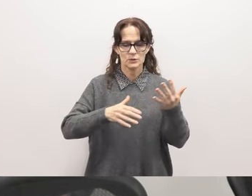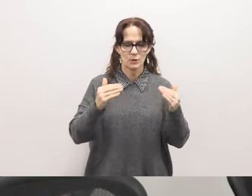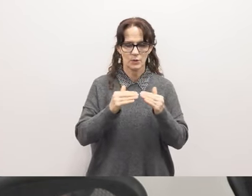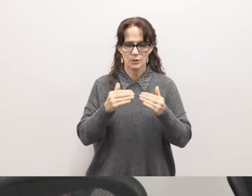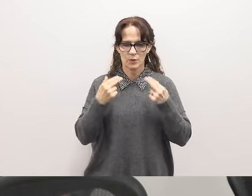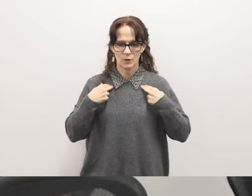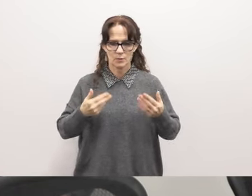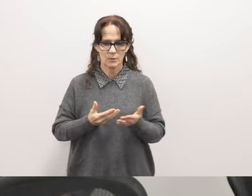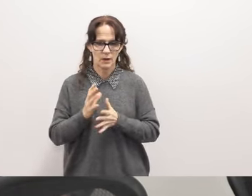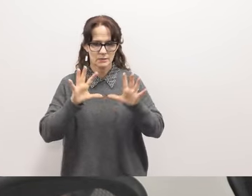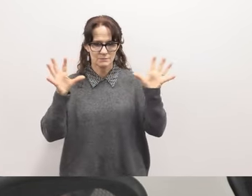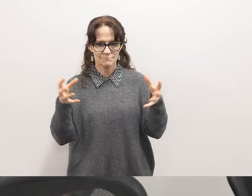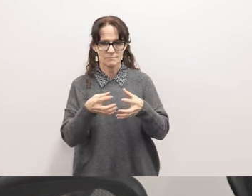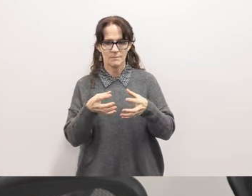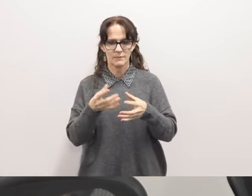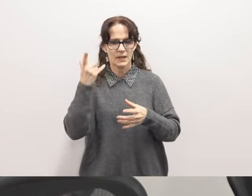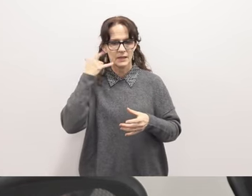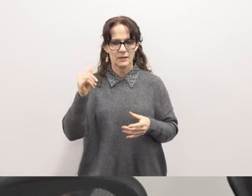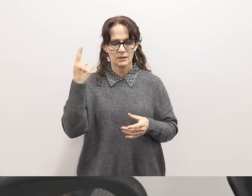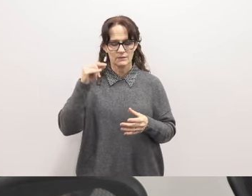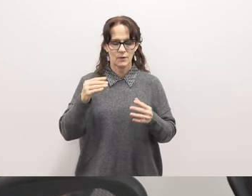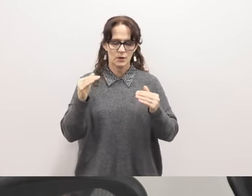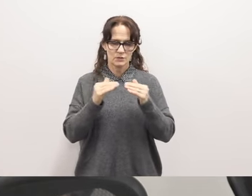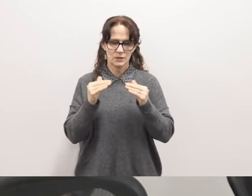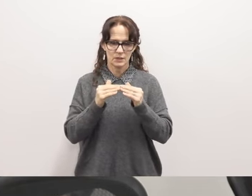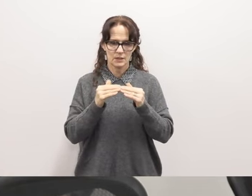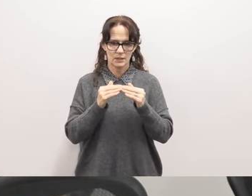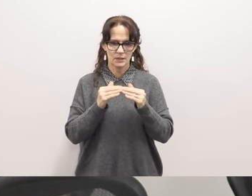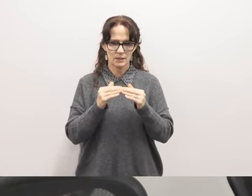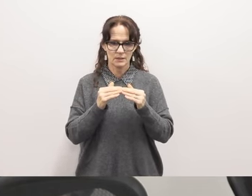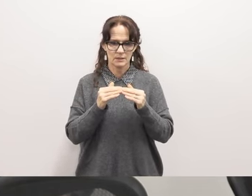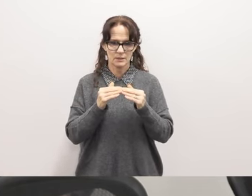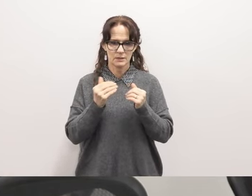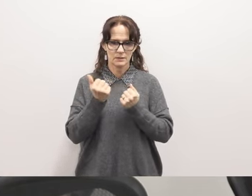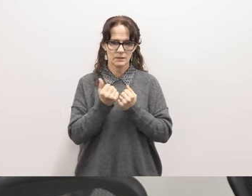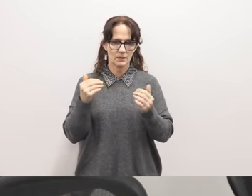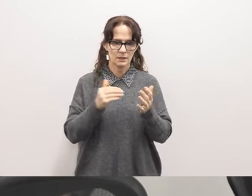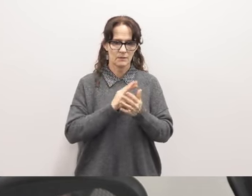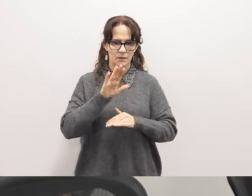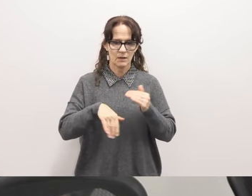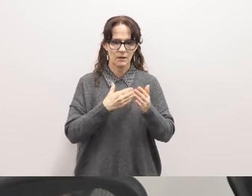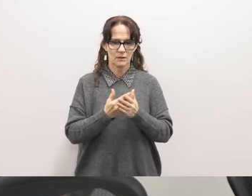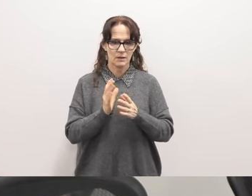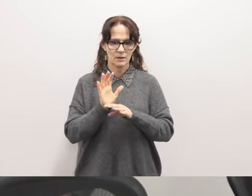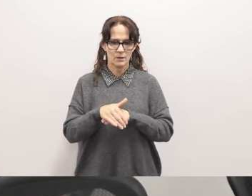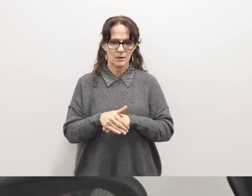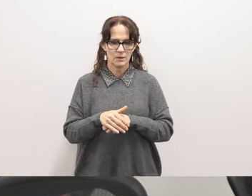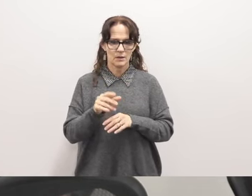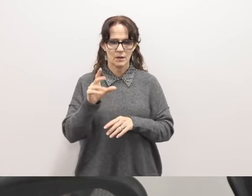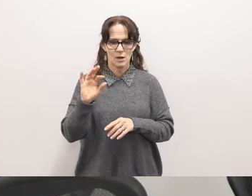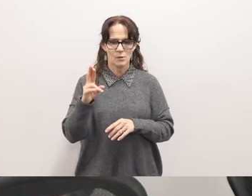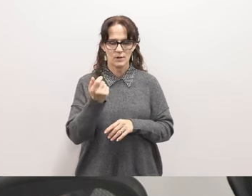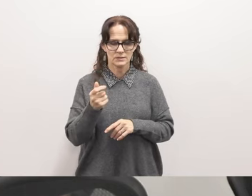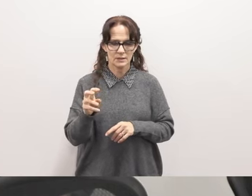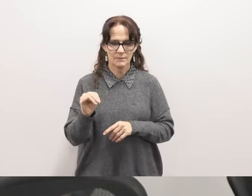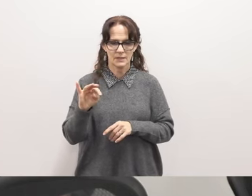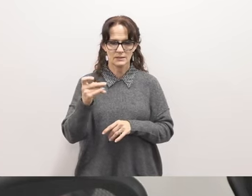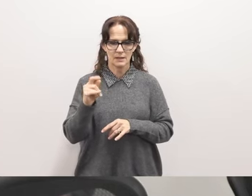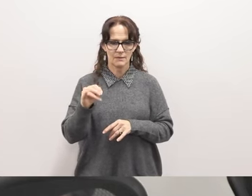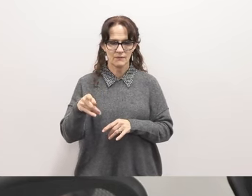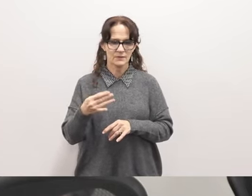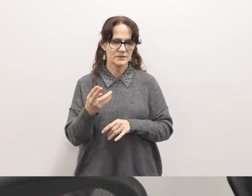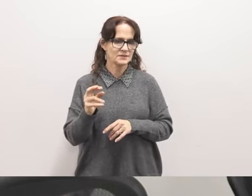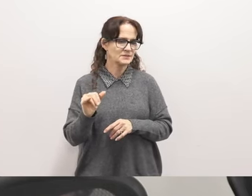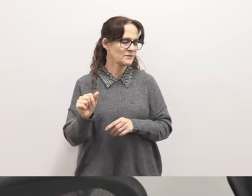human rights as a whole. Californians for Justice stands against all kinds of oppression, such as racism, Islamophobia,